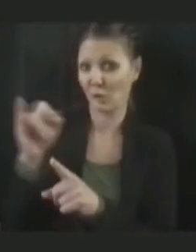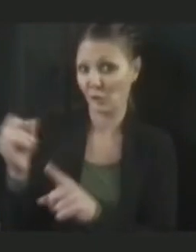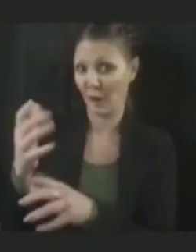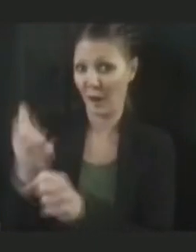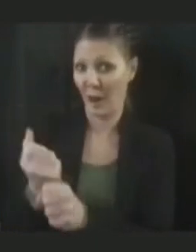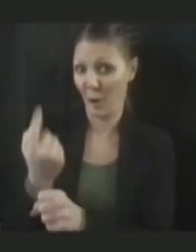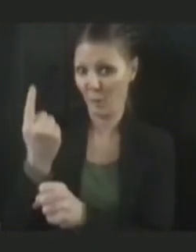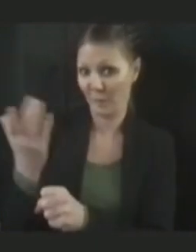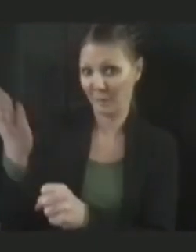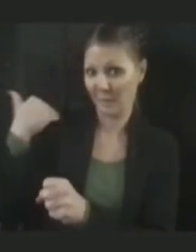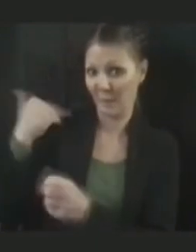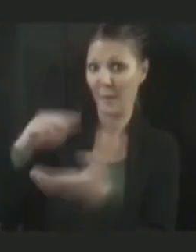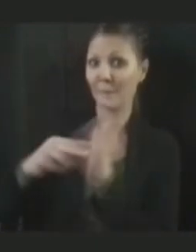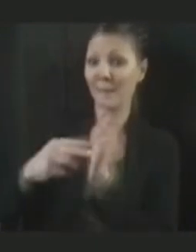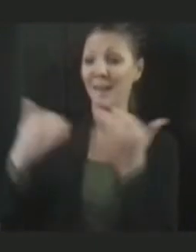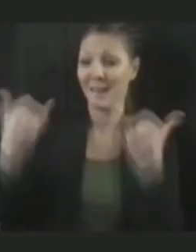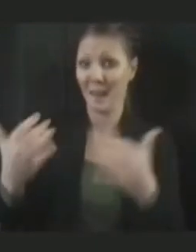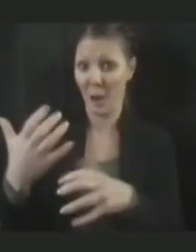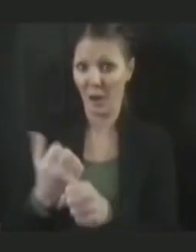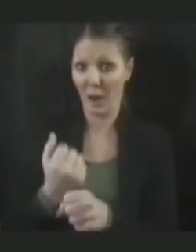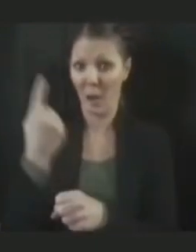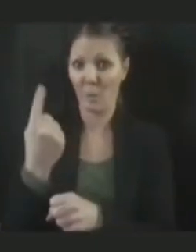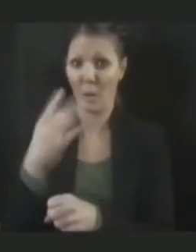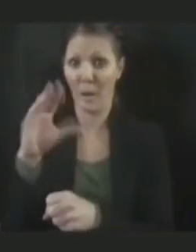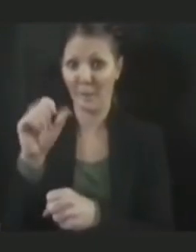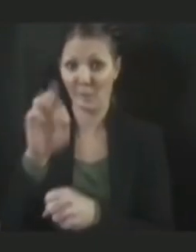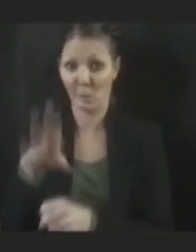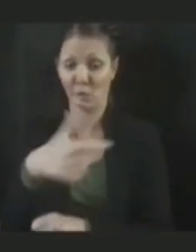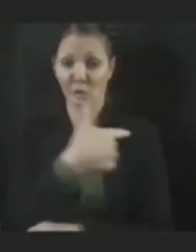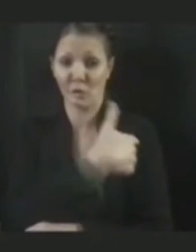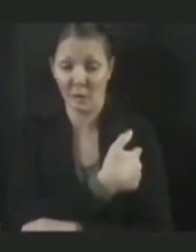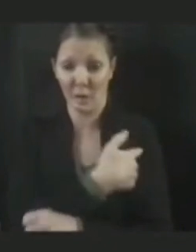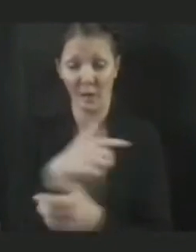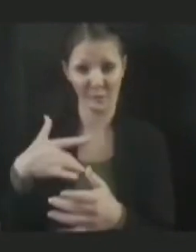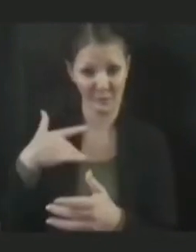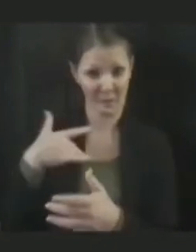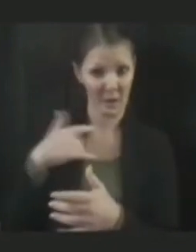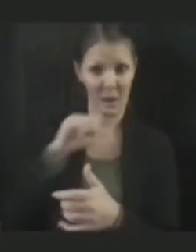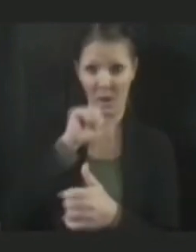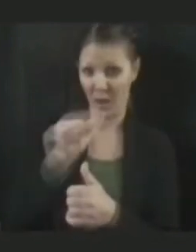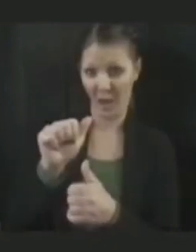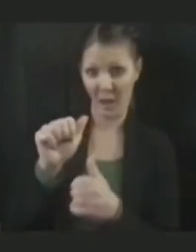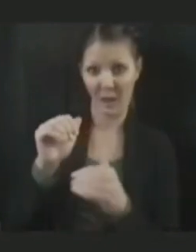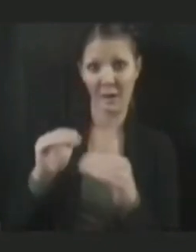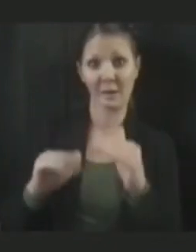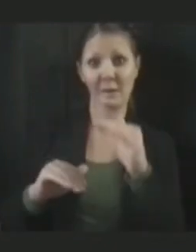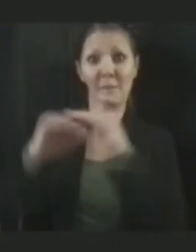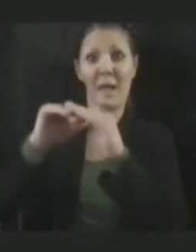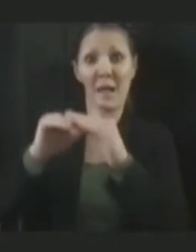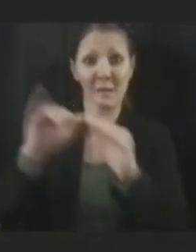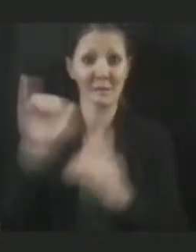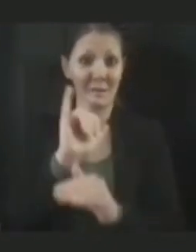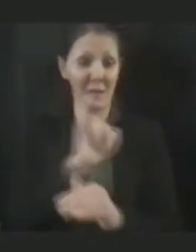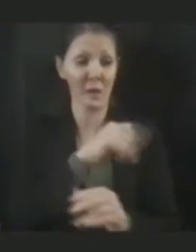than people who received three shots of the Moderna or the Pfizer? So Paul, this is a great